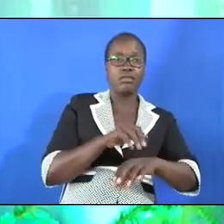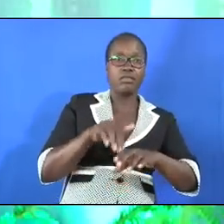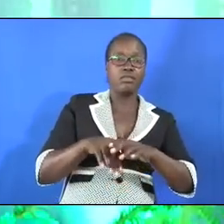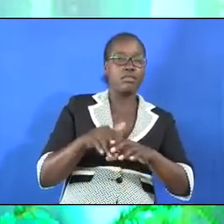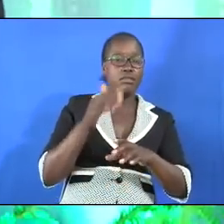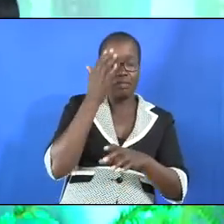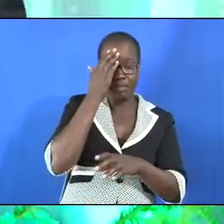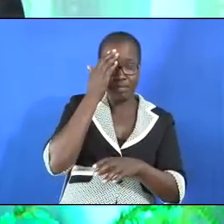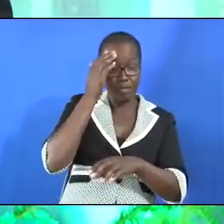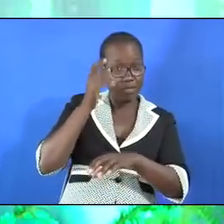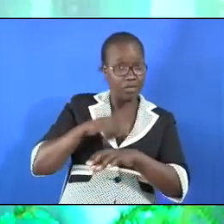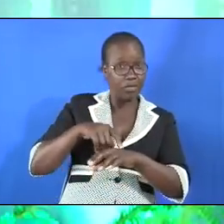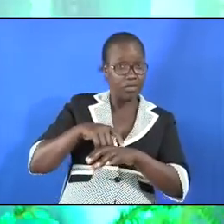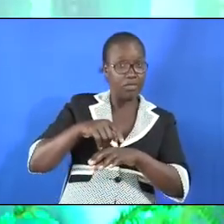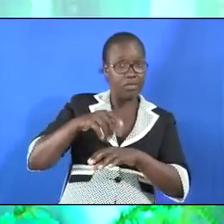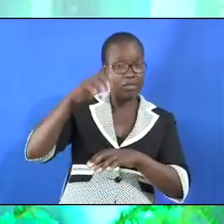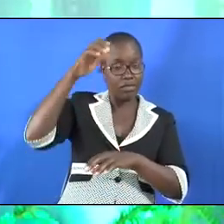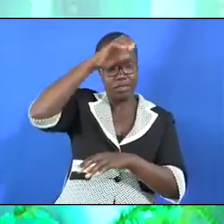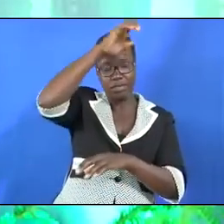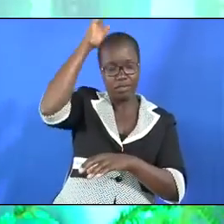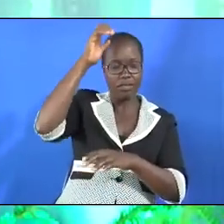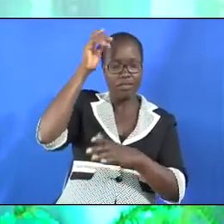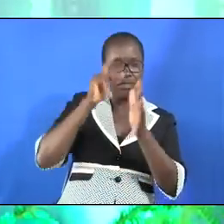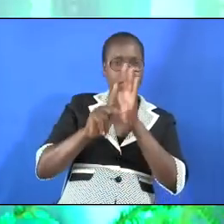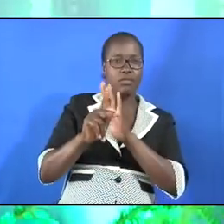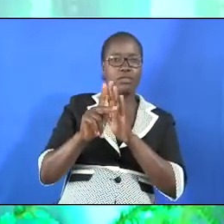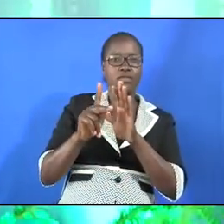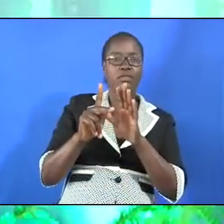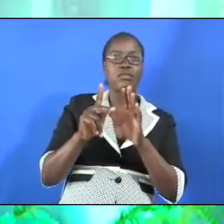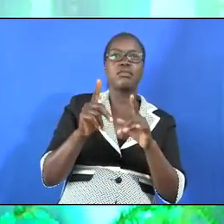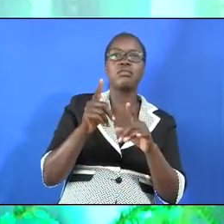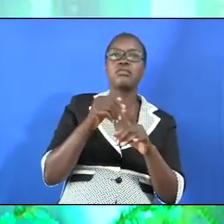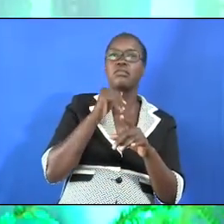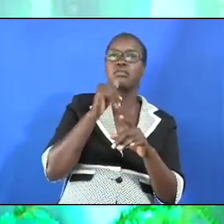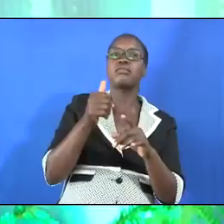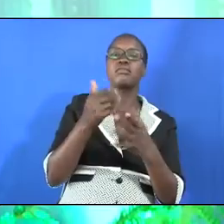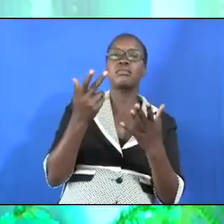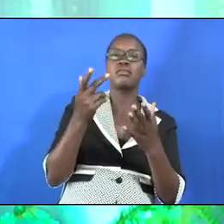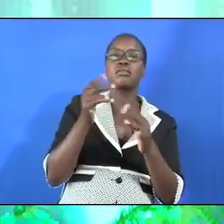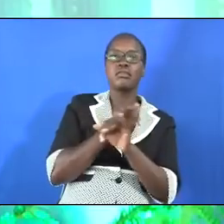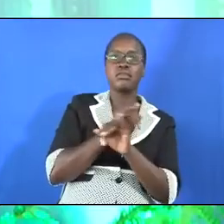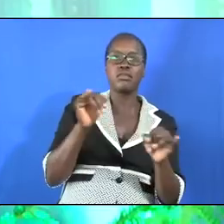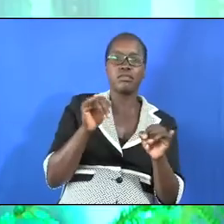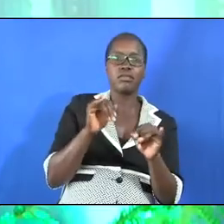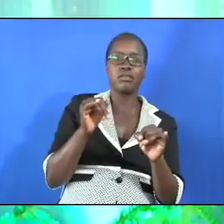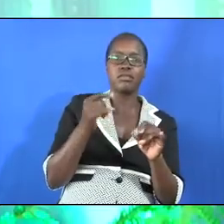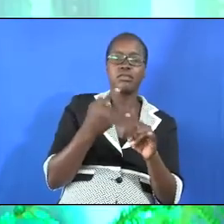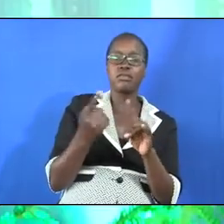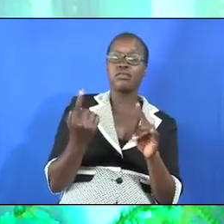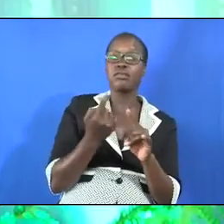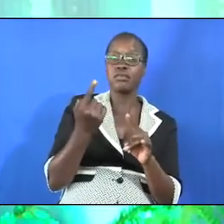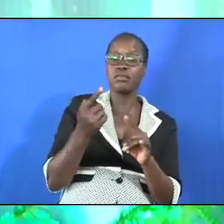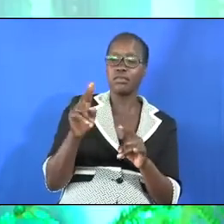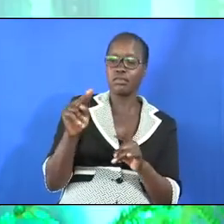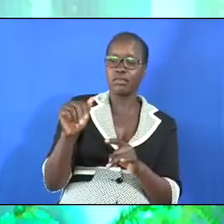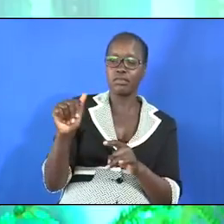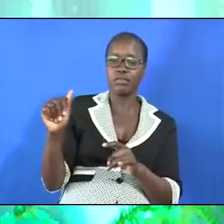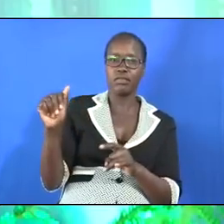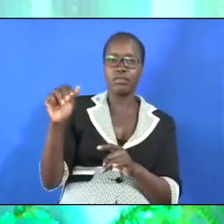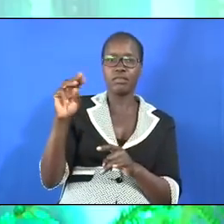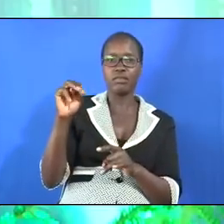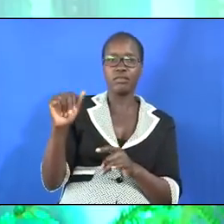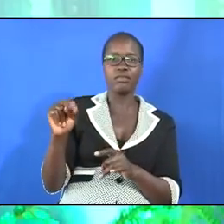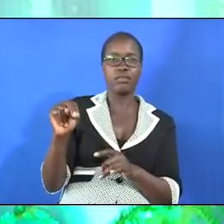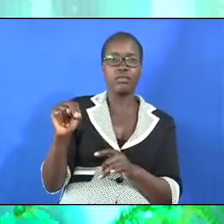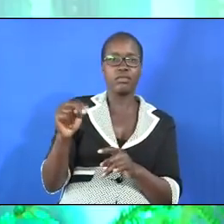in the time of Elijah the prophet and none of them was cleansed except Naaman the Syrian when